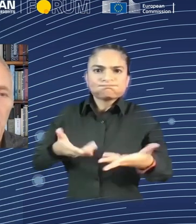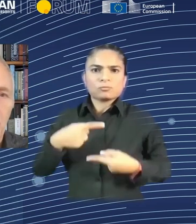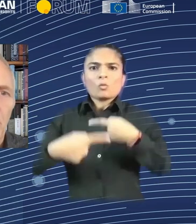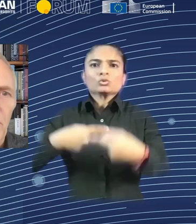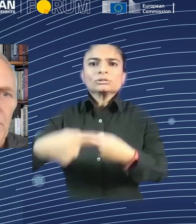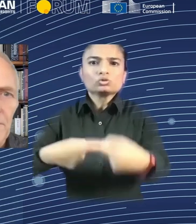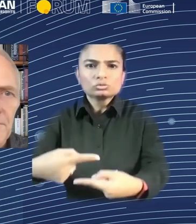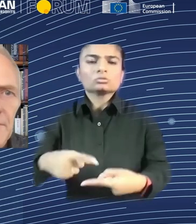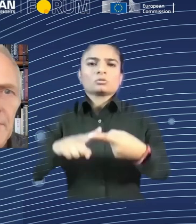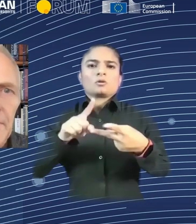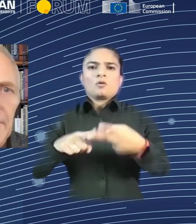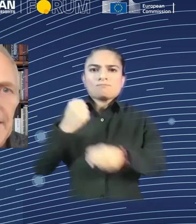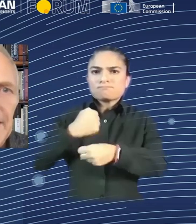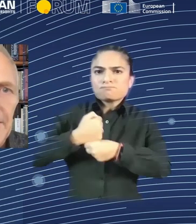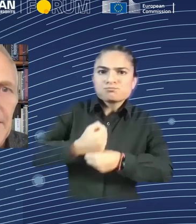hard struggle.